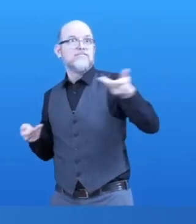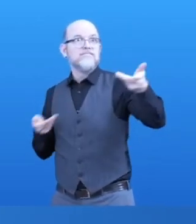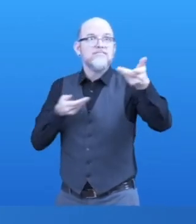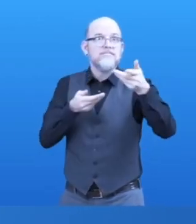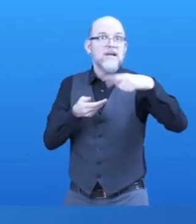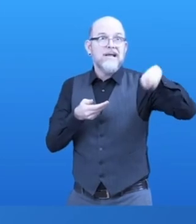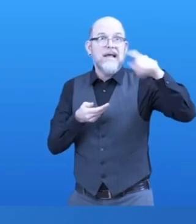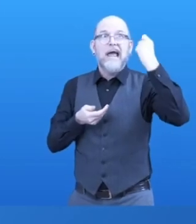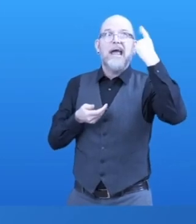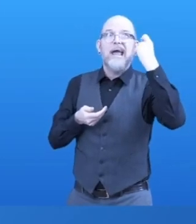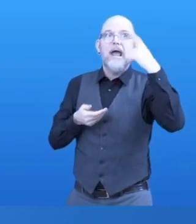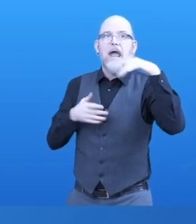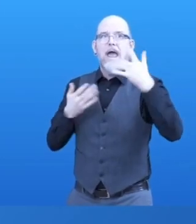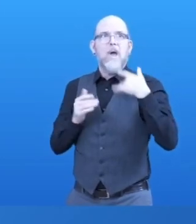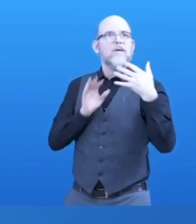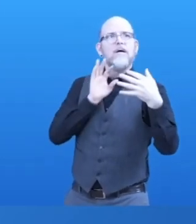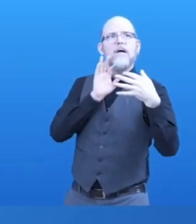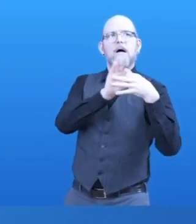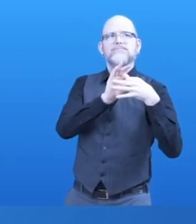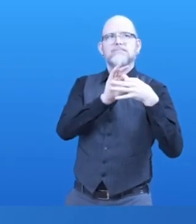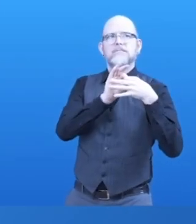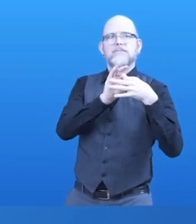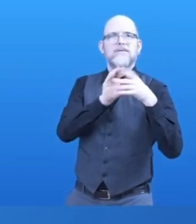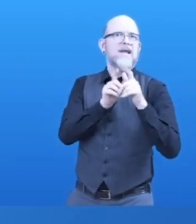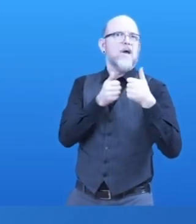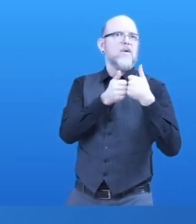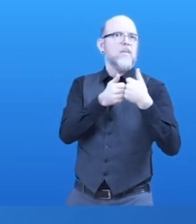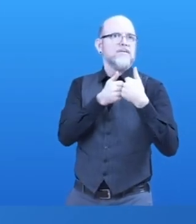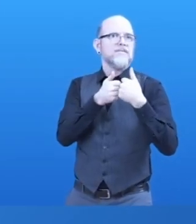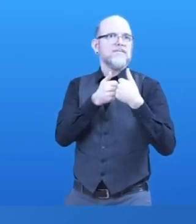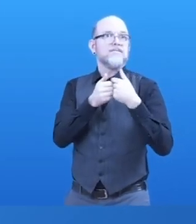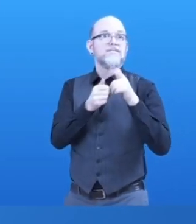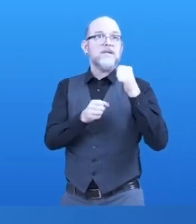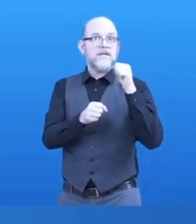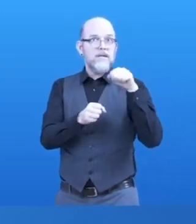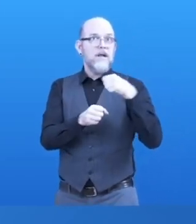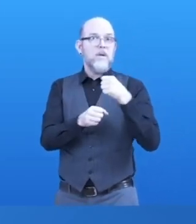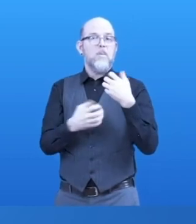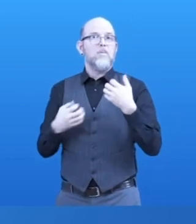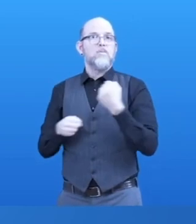ensure that your product is considered in that process will be very helpful to you.